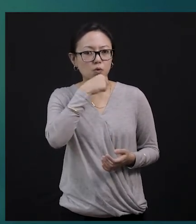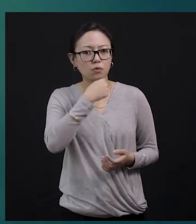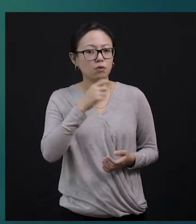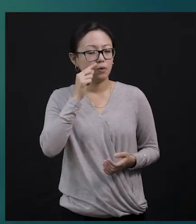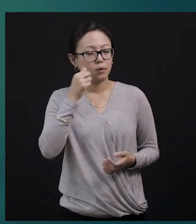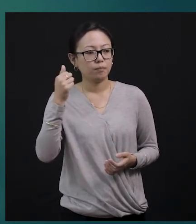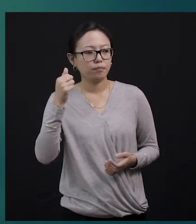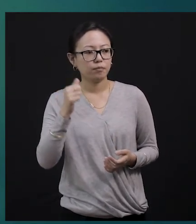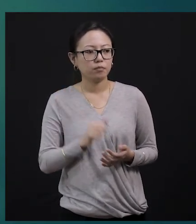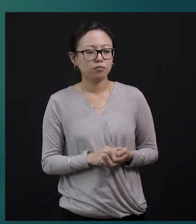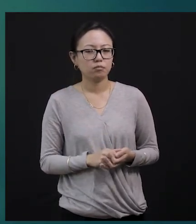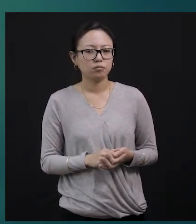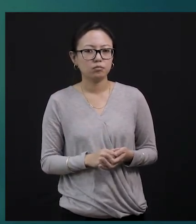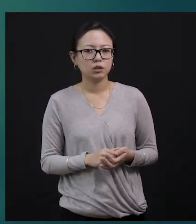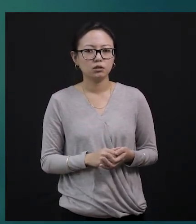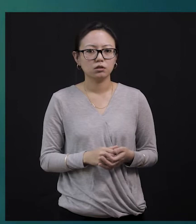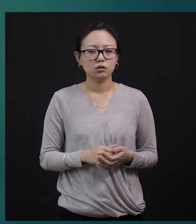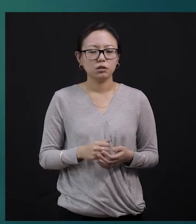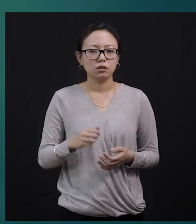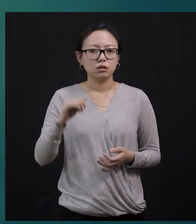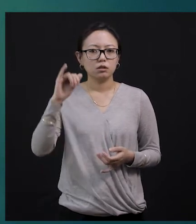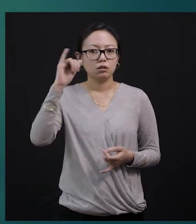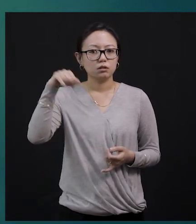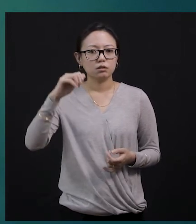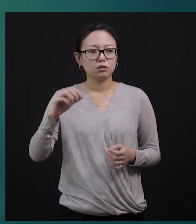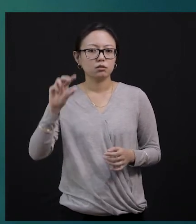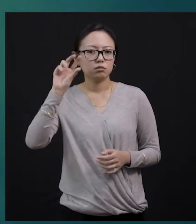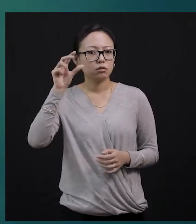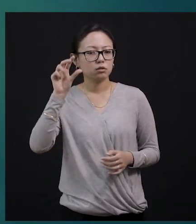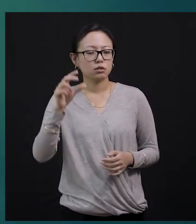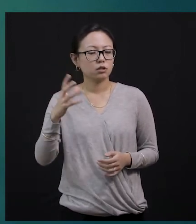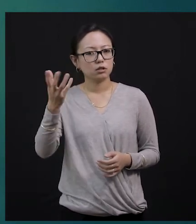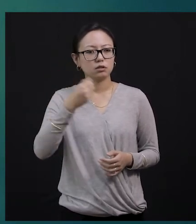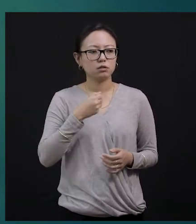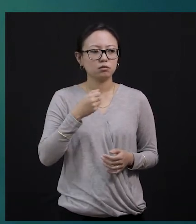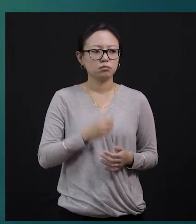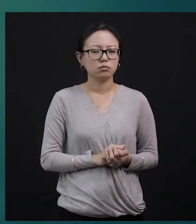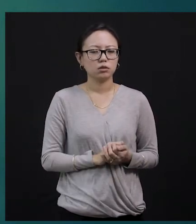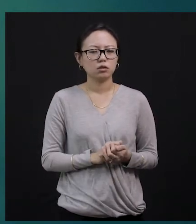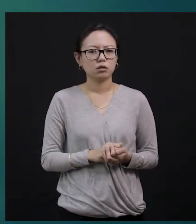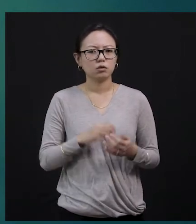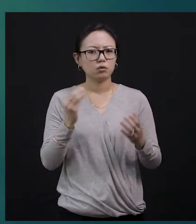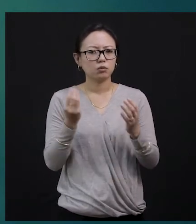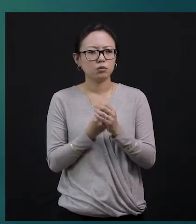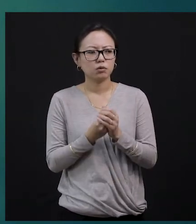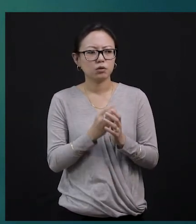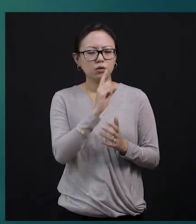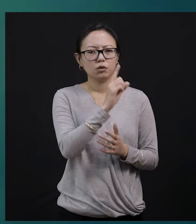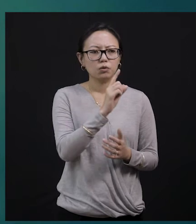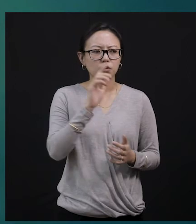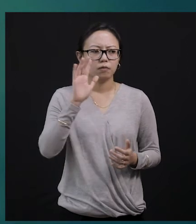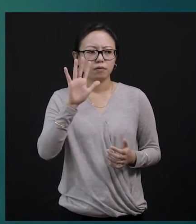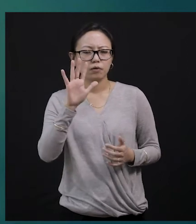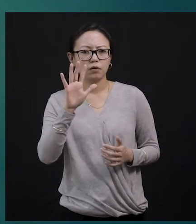15, number 15. And so, when the old man went to check for the article, for the item, he found